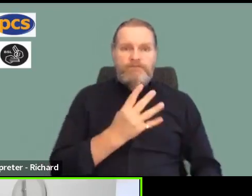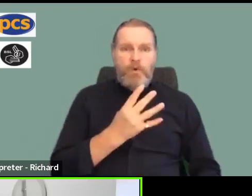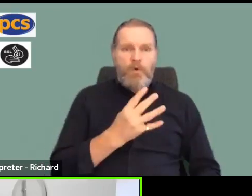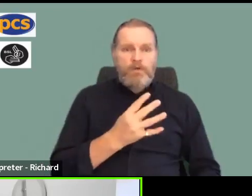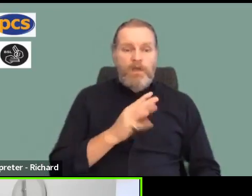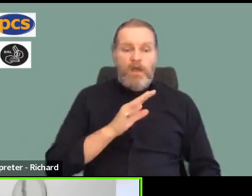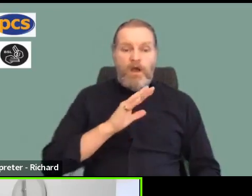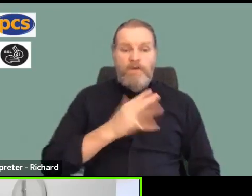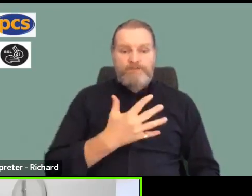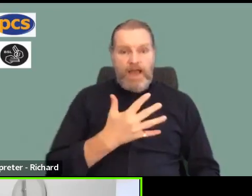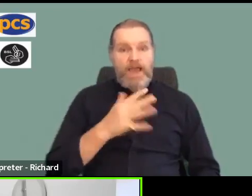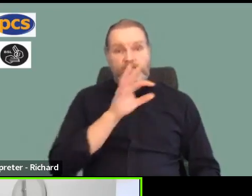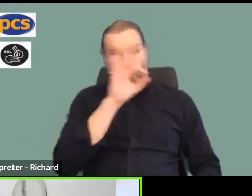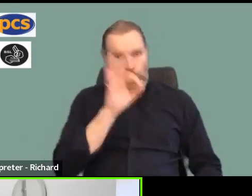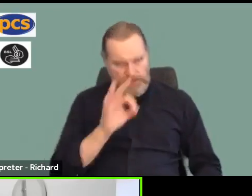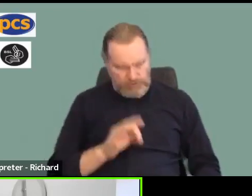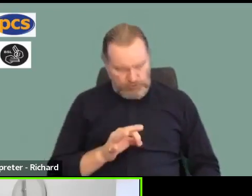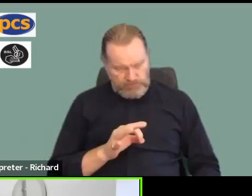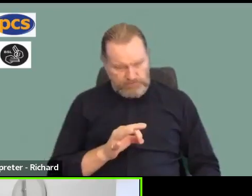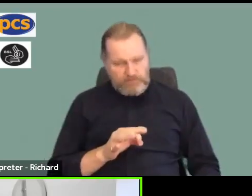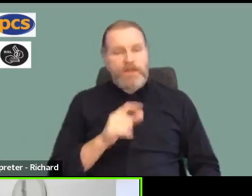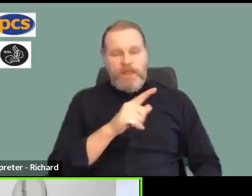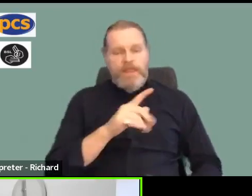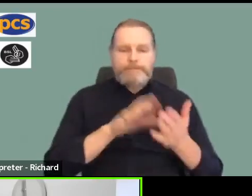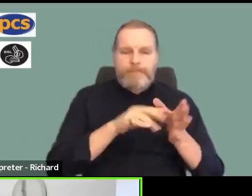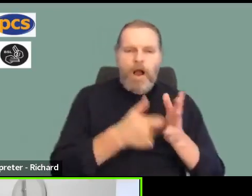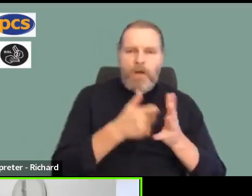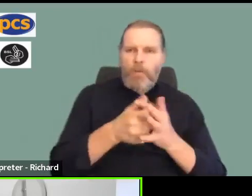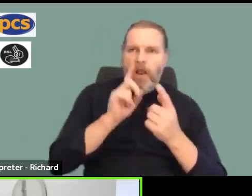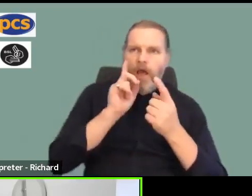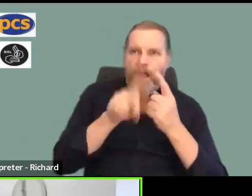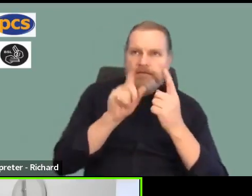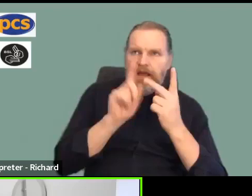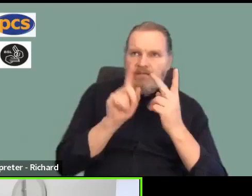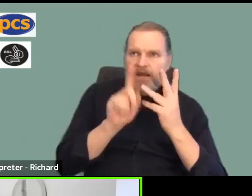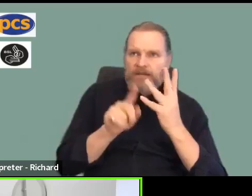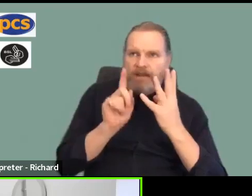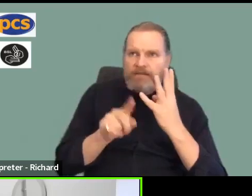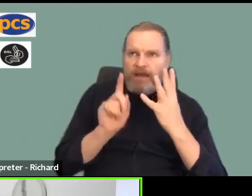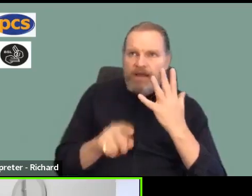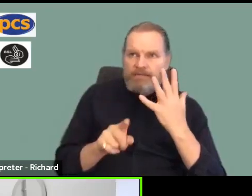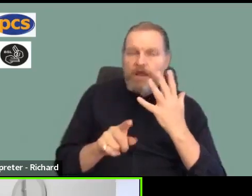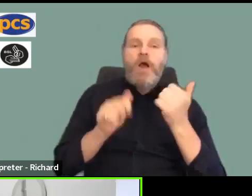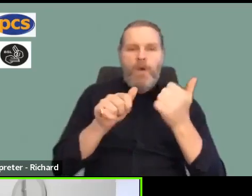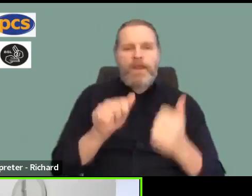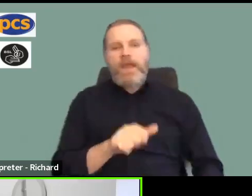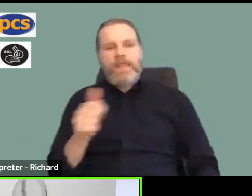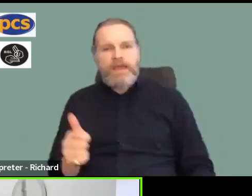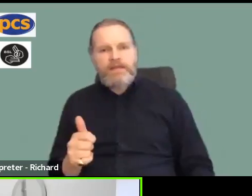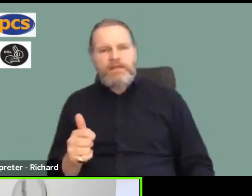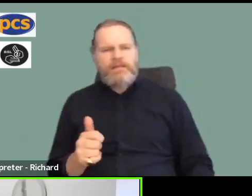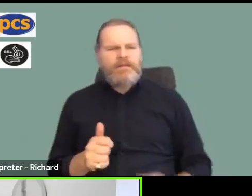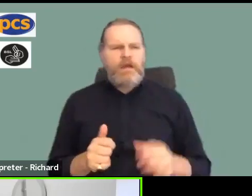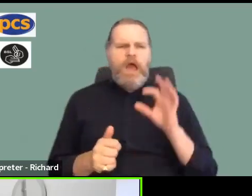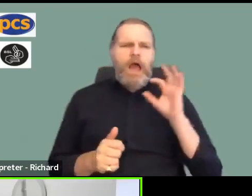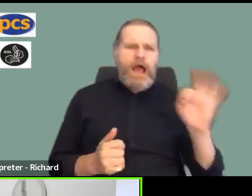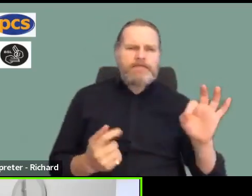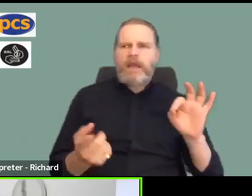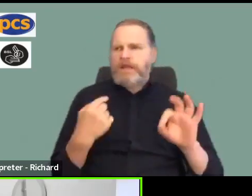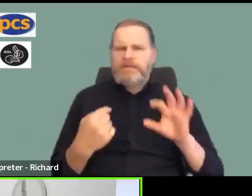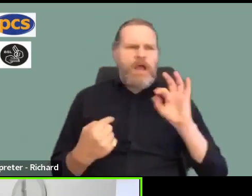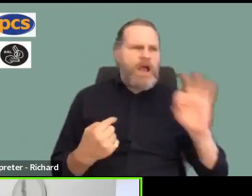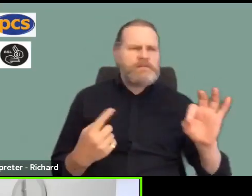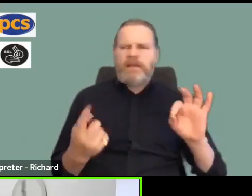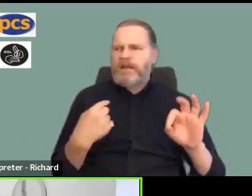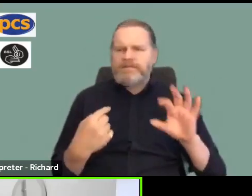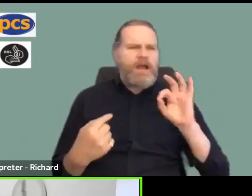ask Mark to respond, see where that takes us. And then we'll move on to the next batch of questions rather than, you know, end up with 30 or